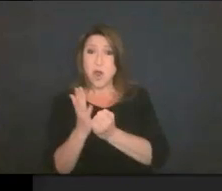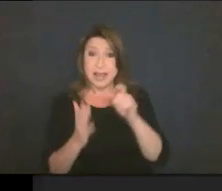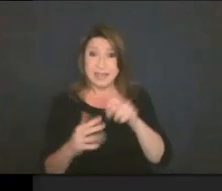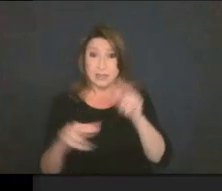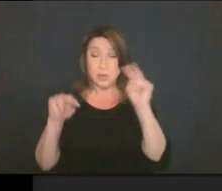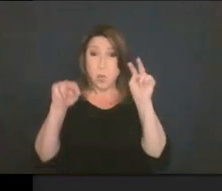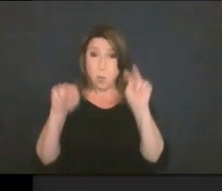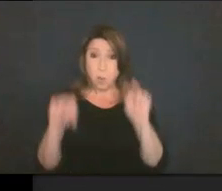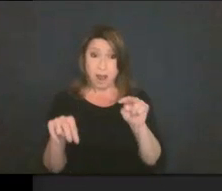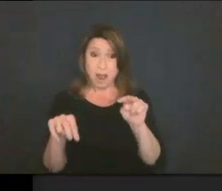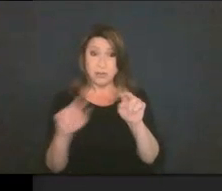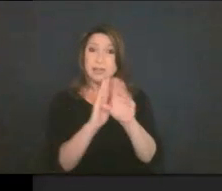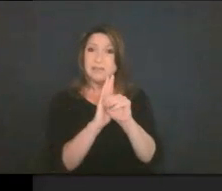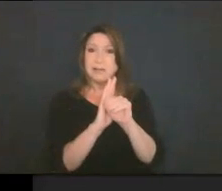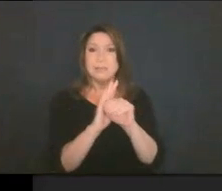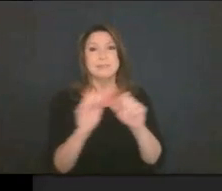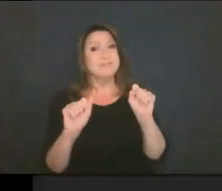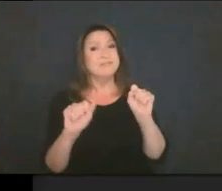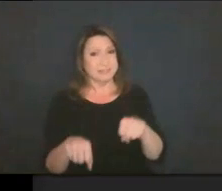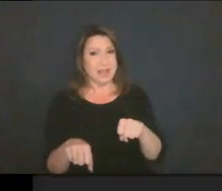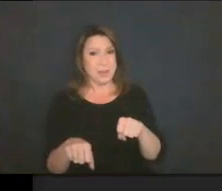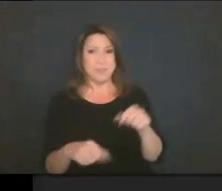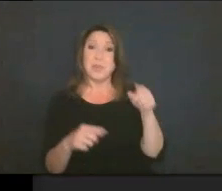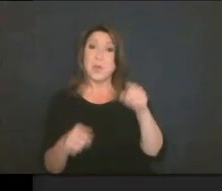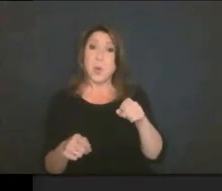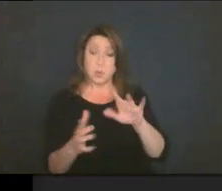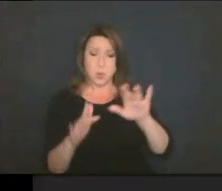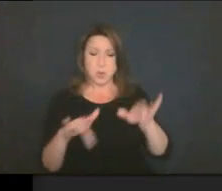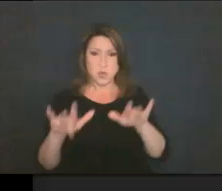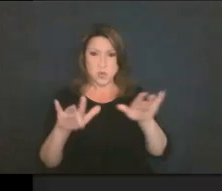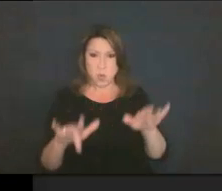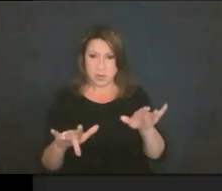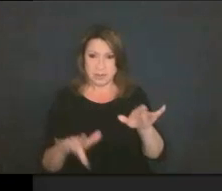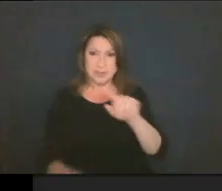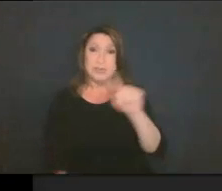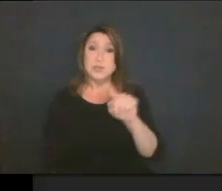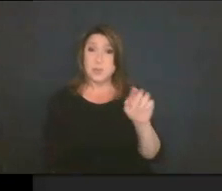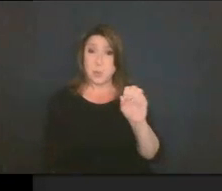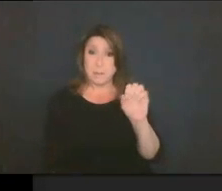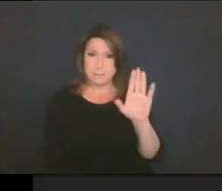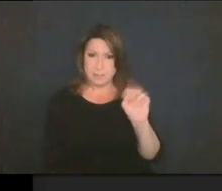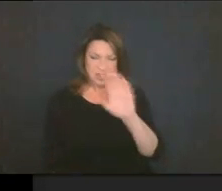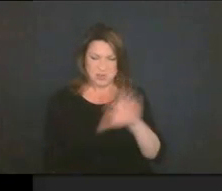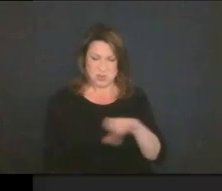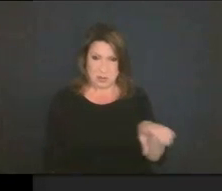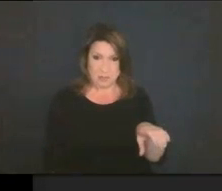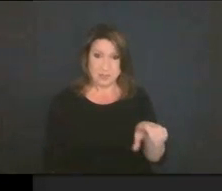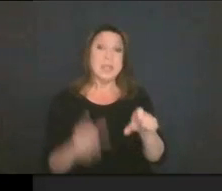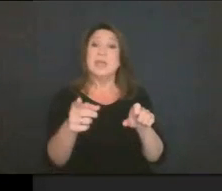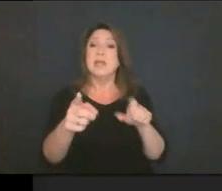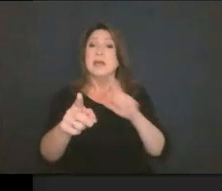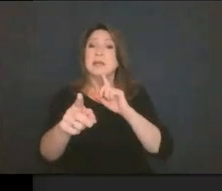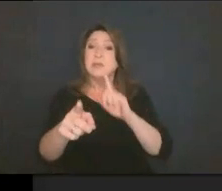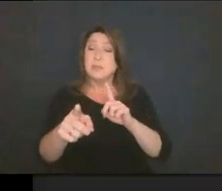again, they can go to the recordings. So the PE looks very